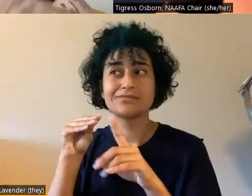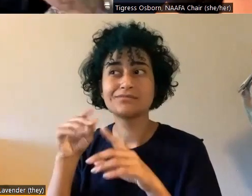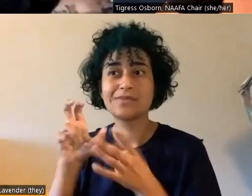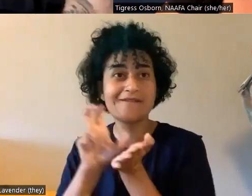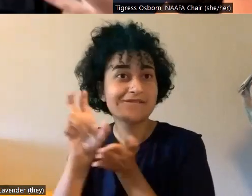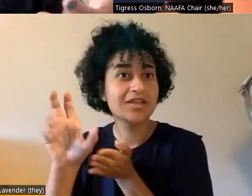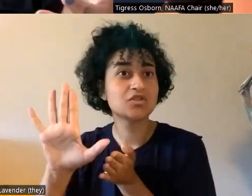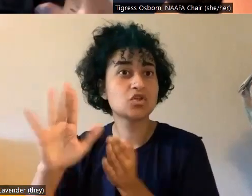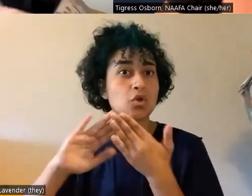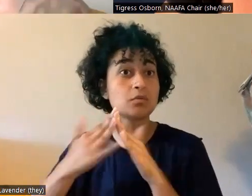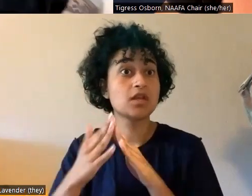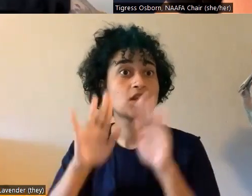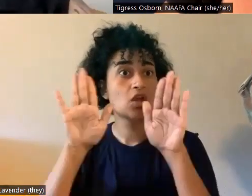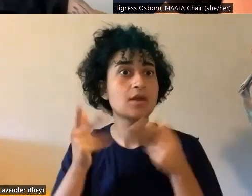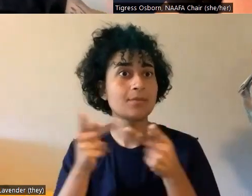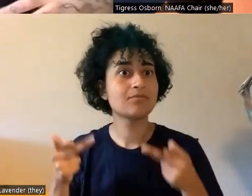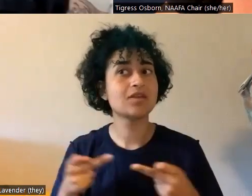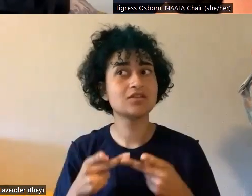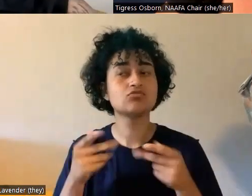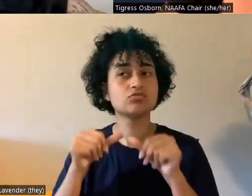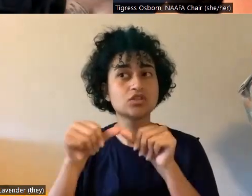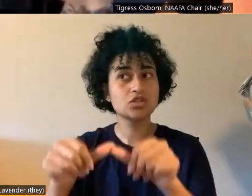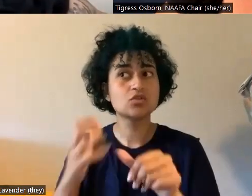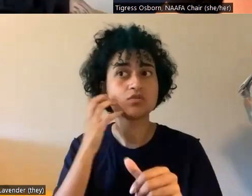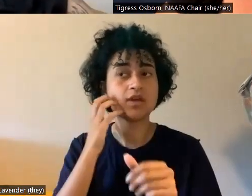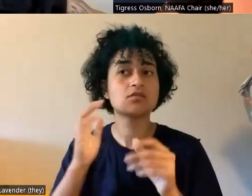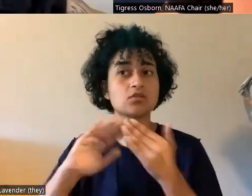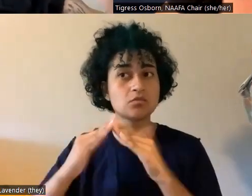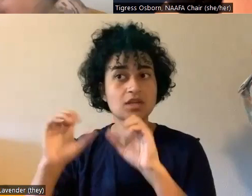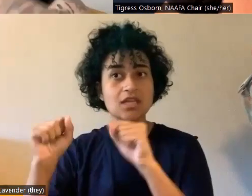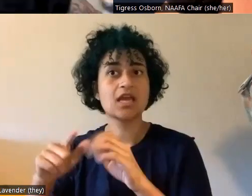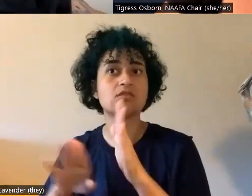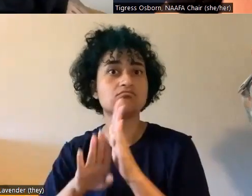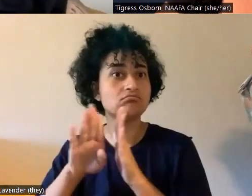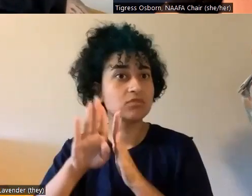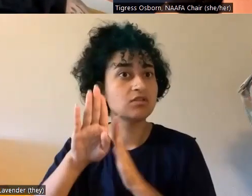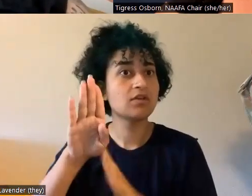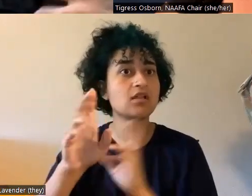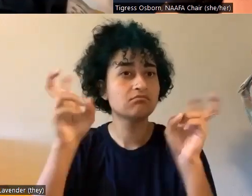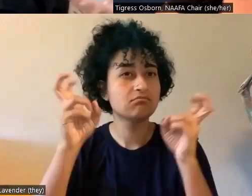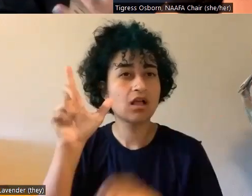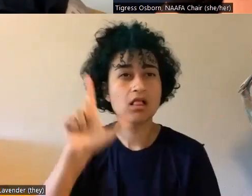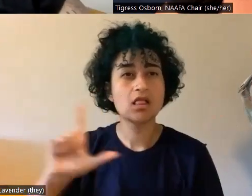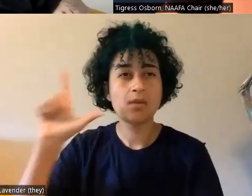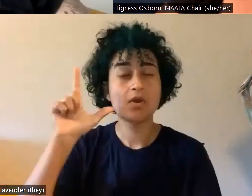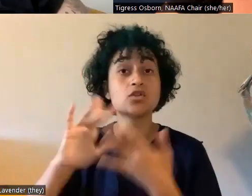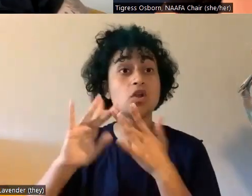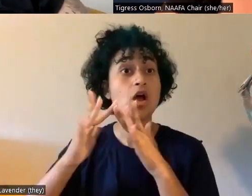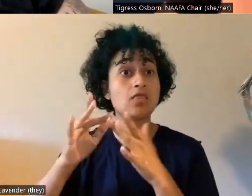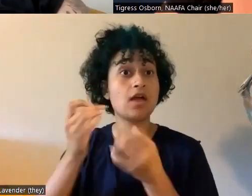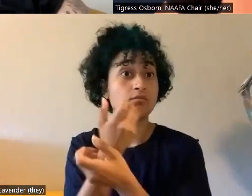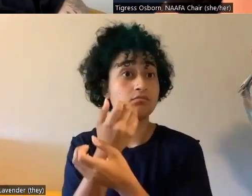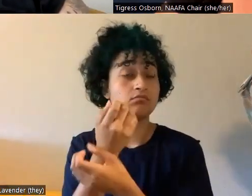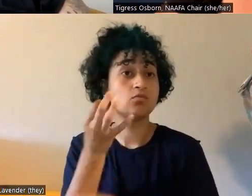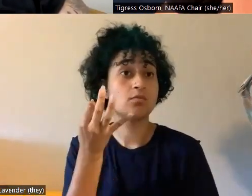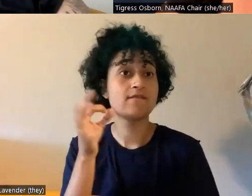us to keep building this library. so the, the site and the content will be free. And then there'll be, um, a membership space where